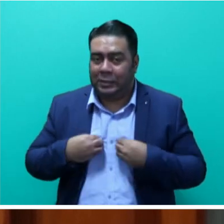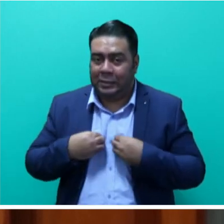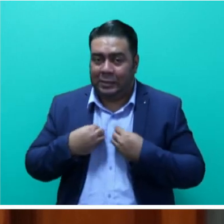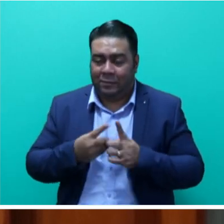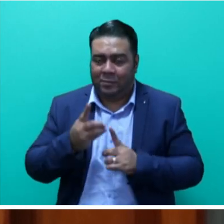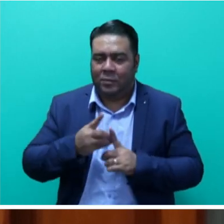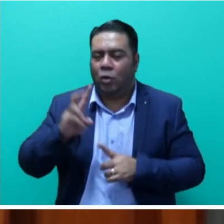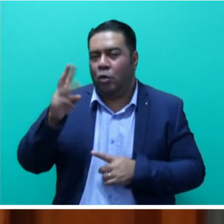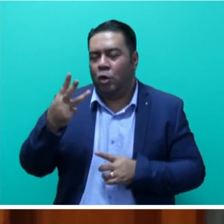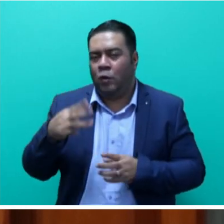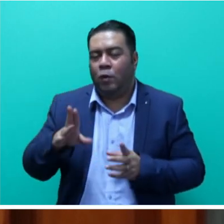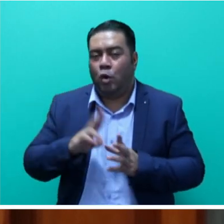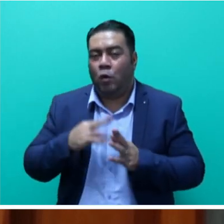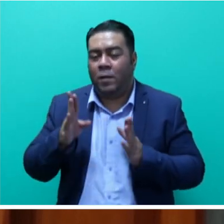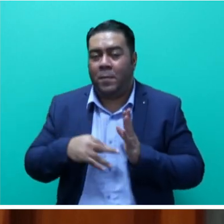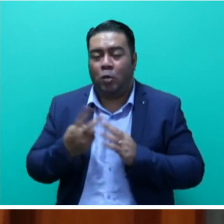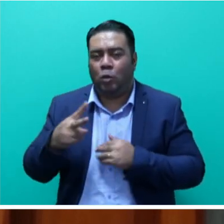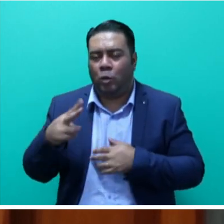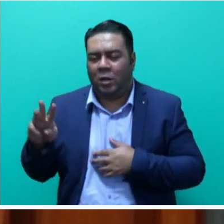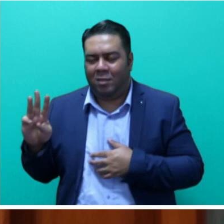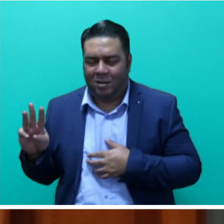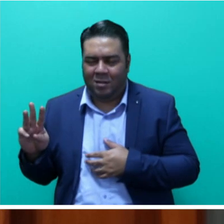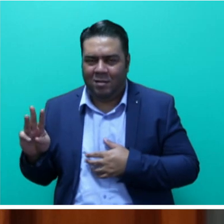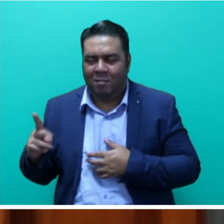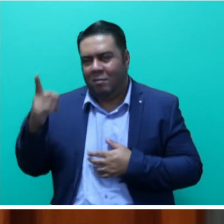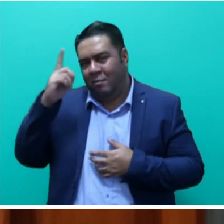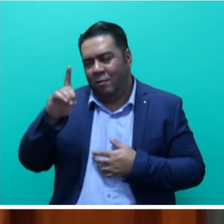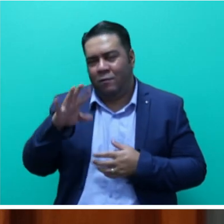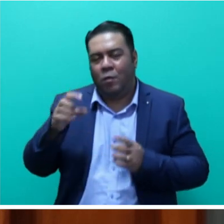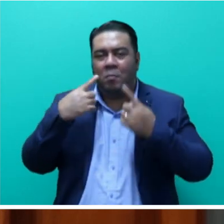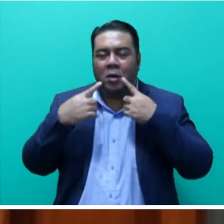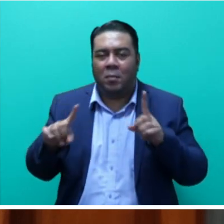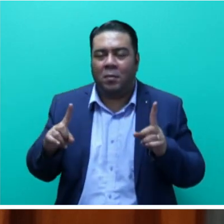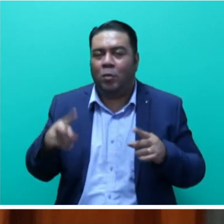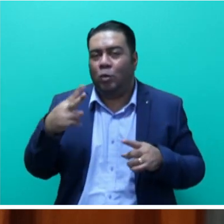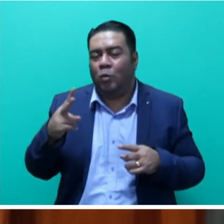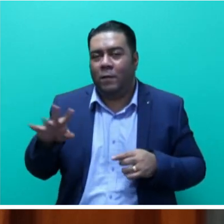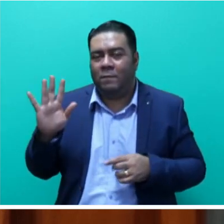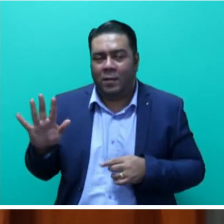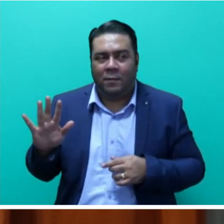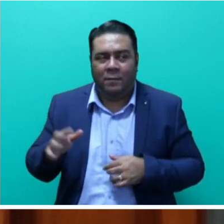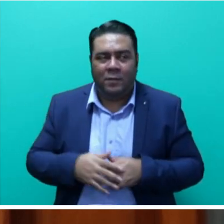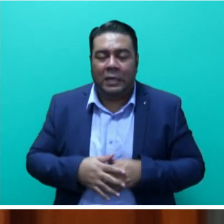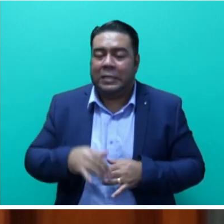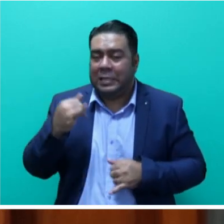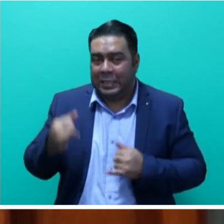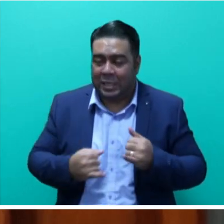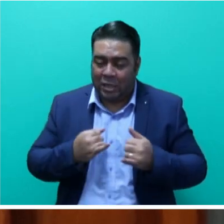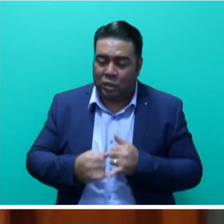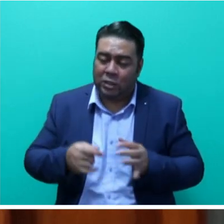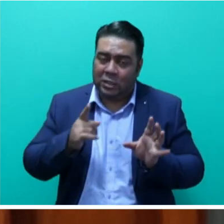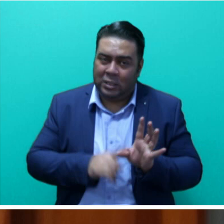November 2023, calling for the proclamation of 2025 as an international year